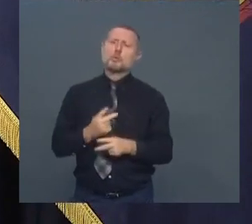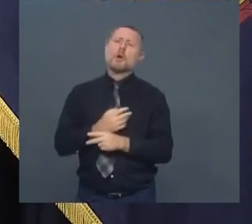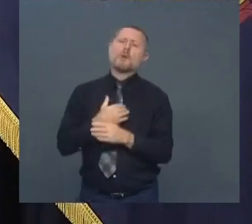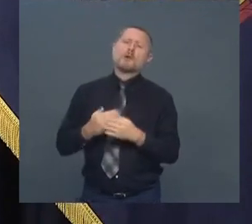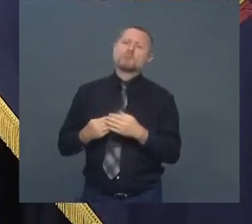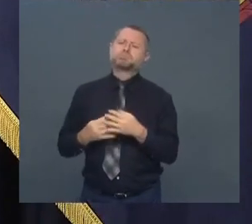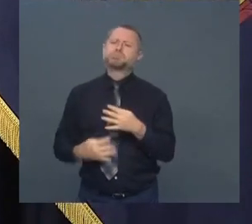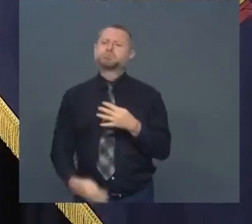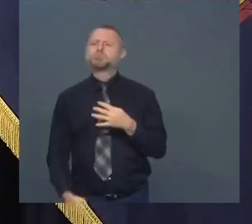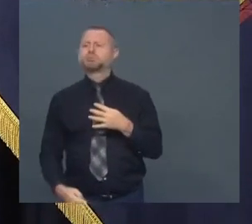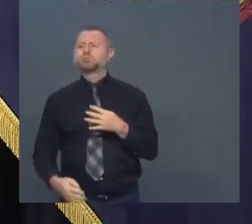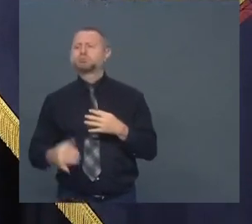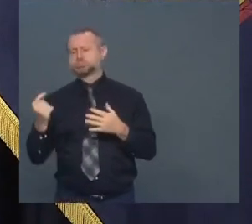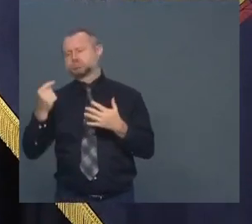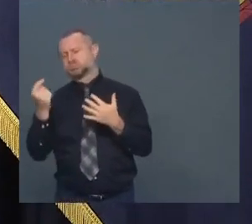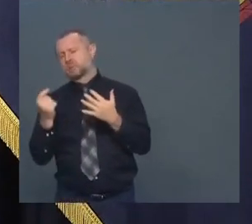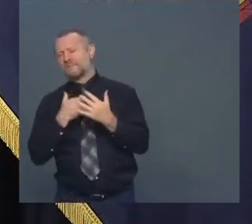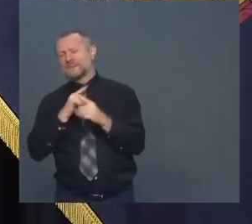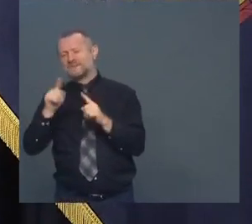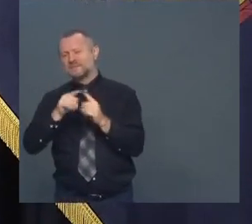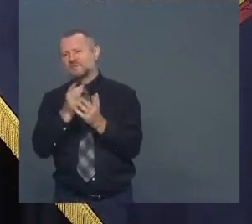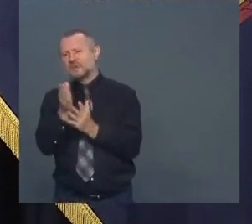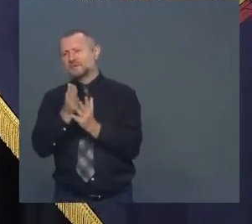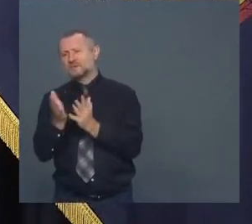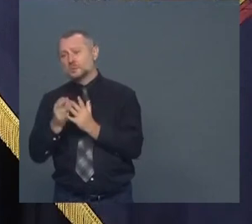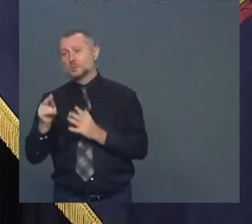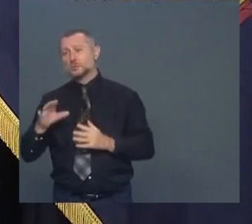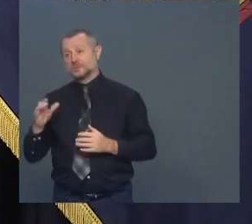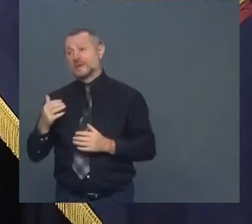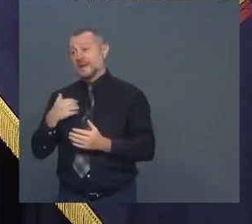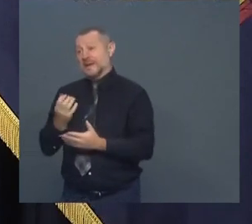are hurting New York City. Economic deficit.